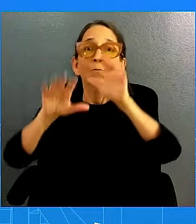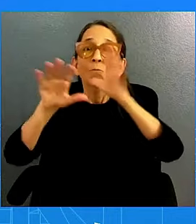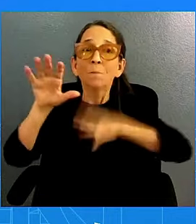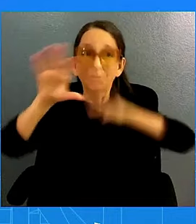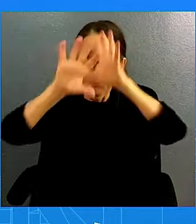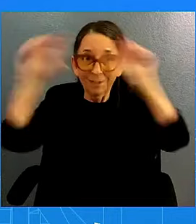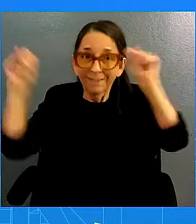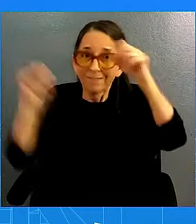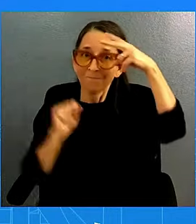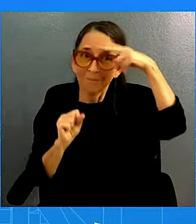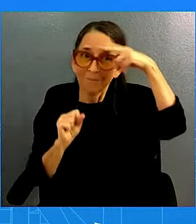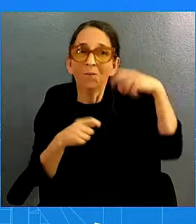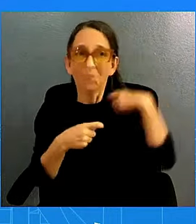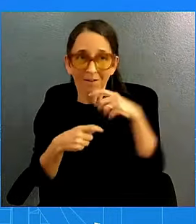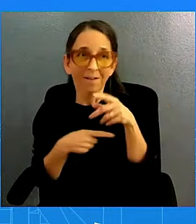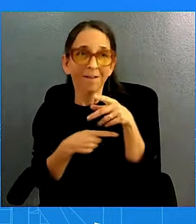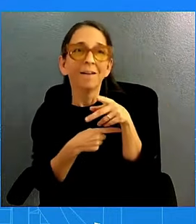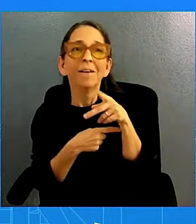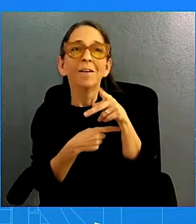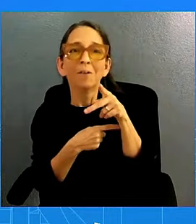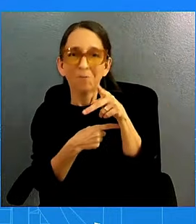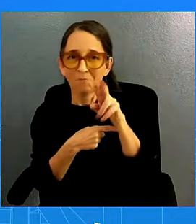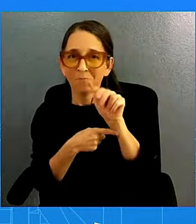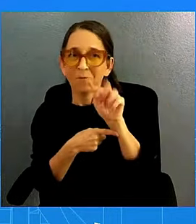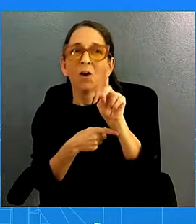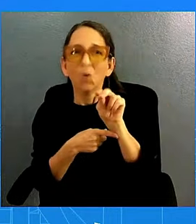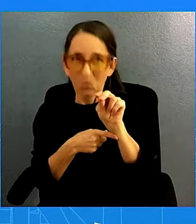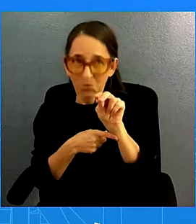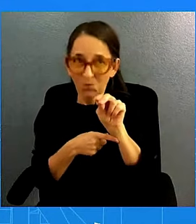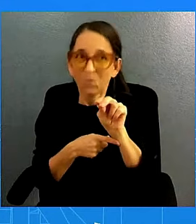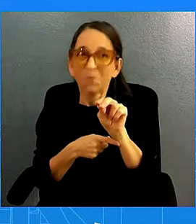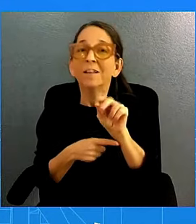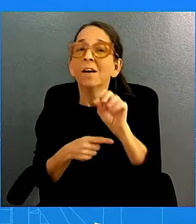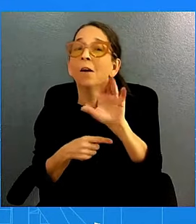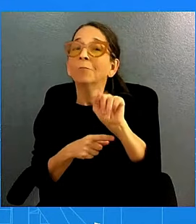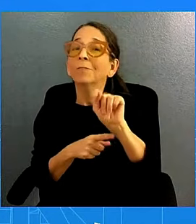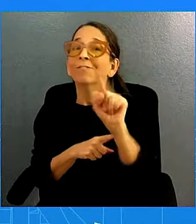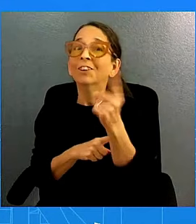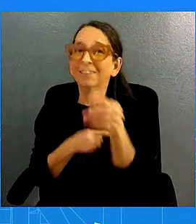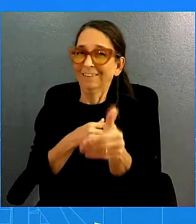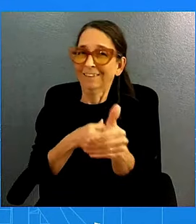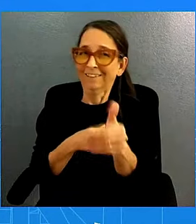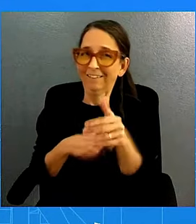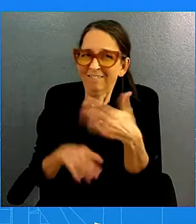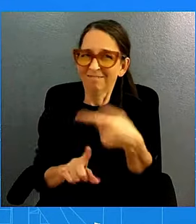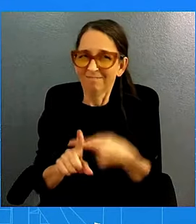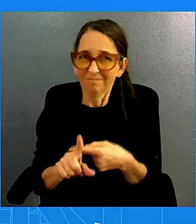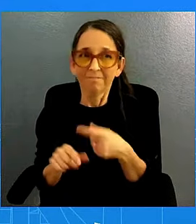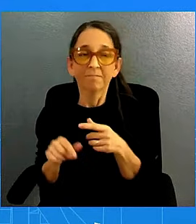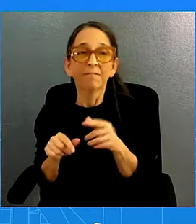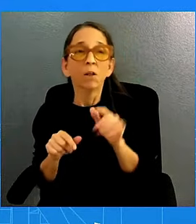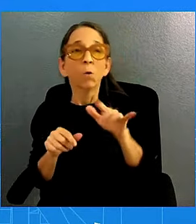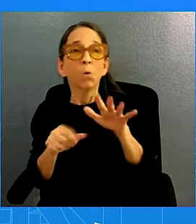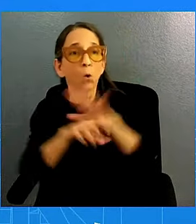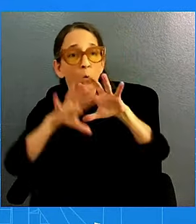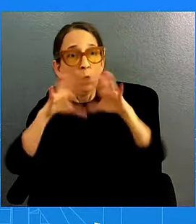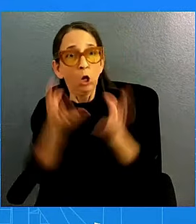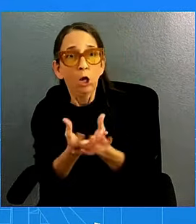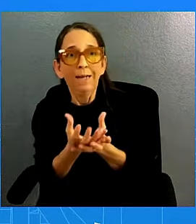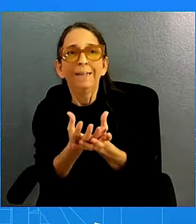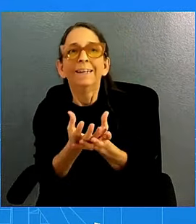on October 1st. The full list of the delegation members will be announced at a later date. President Biden and President